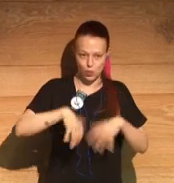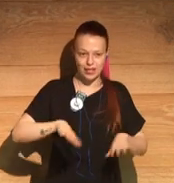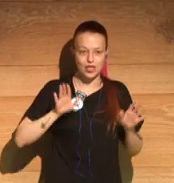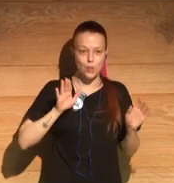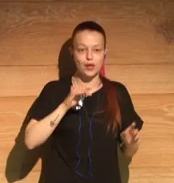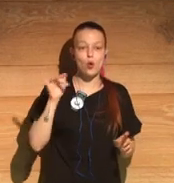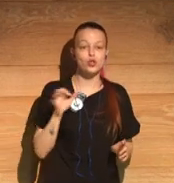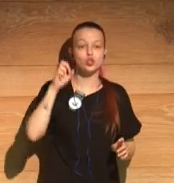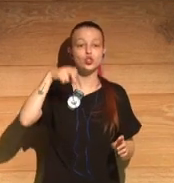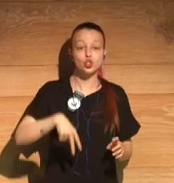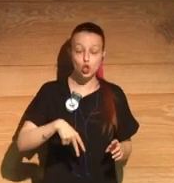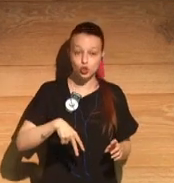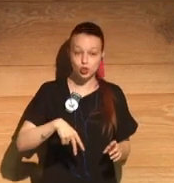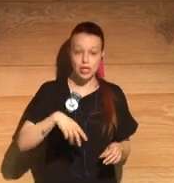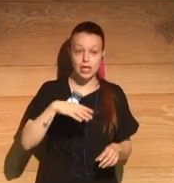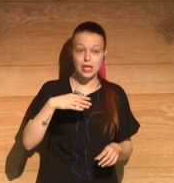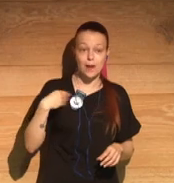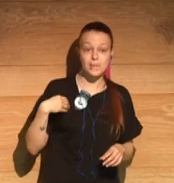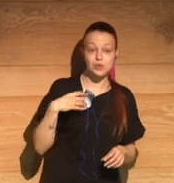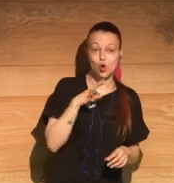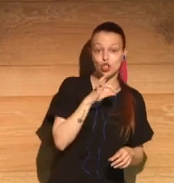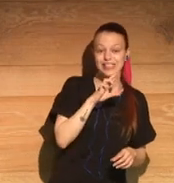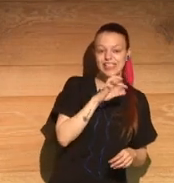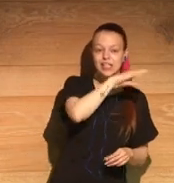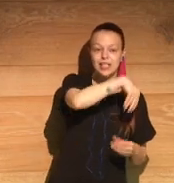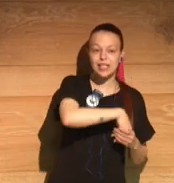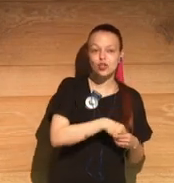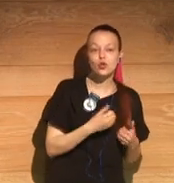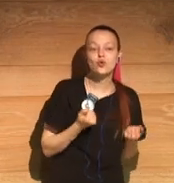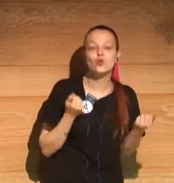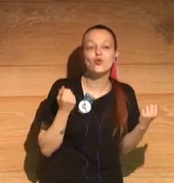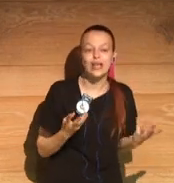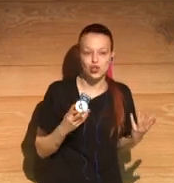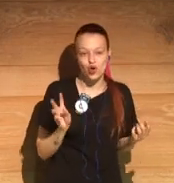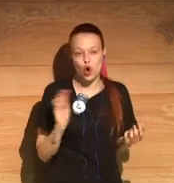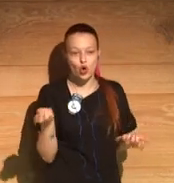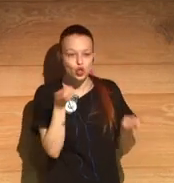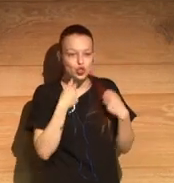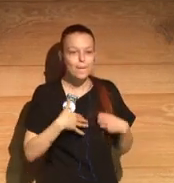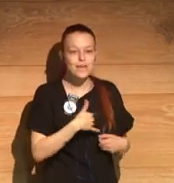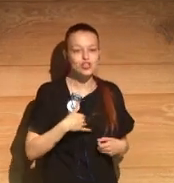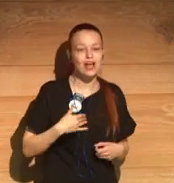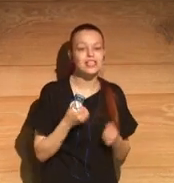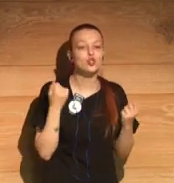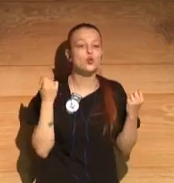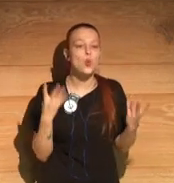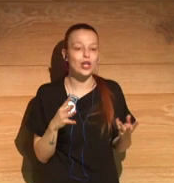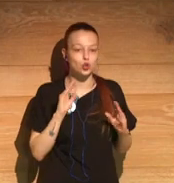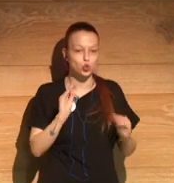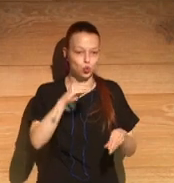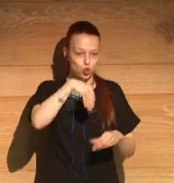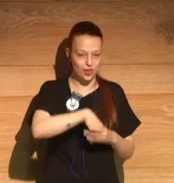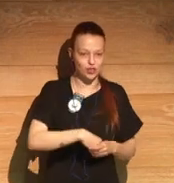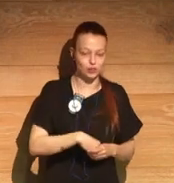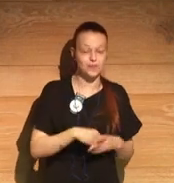at the end. But how much of there is there of John Boyne in Cyril and in other characters? I'm